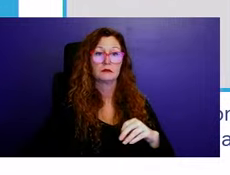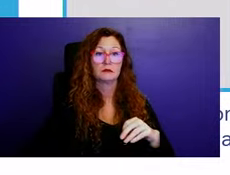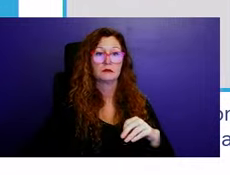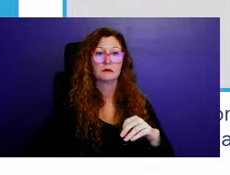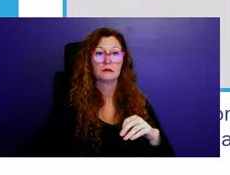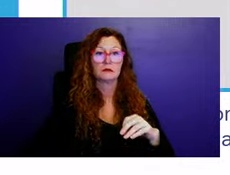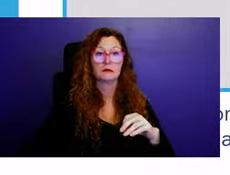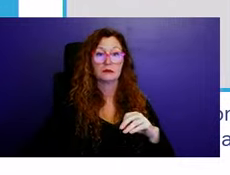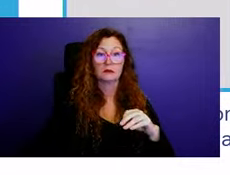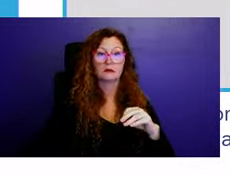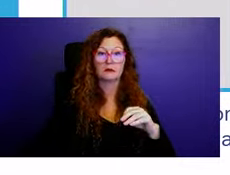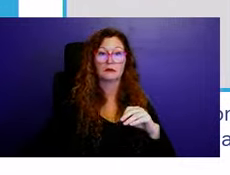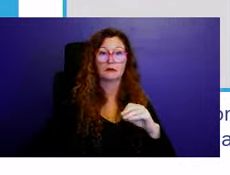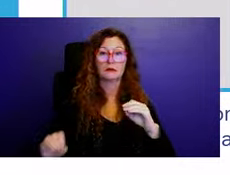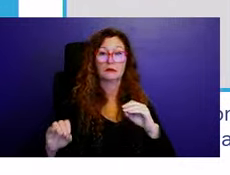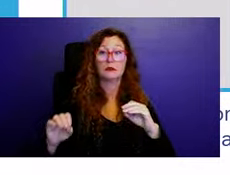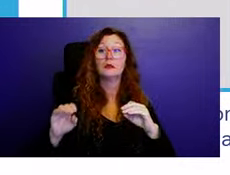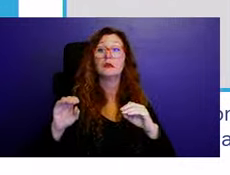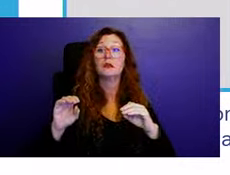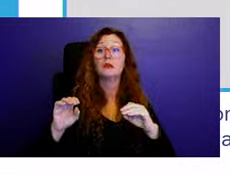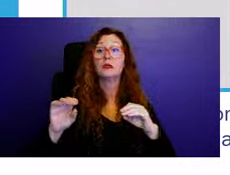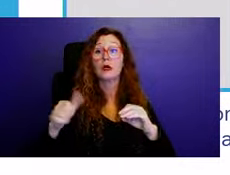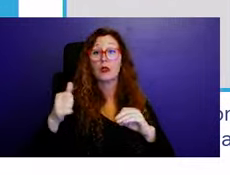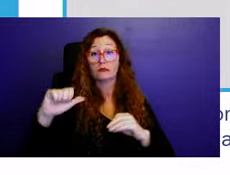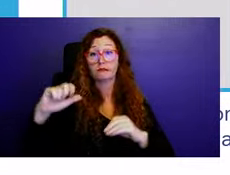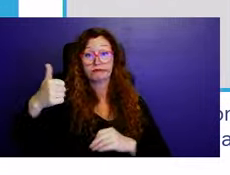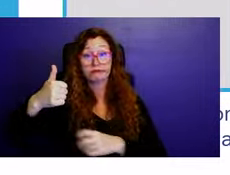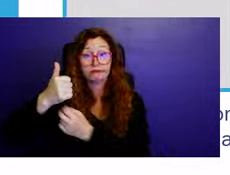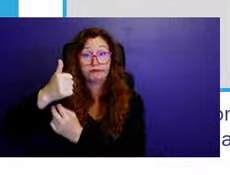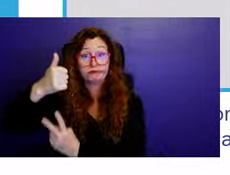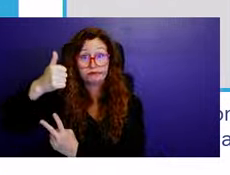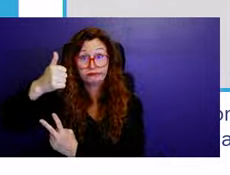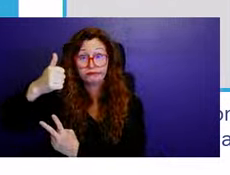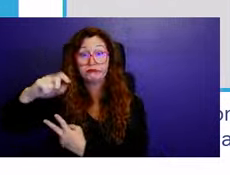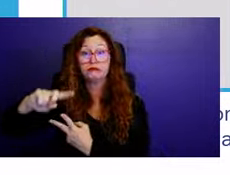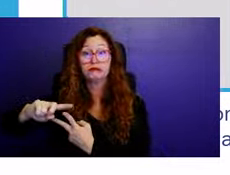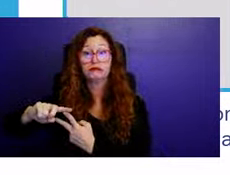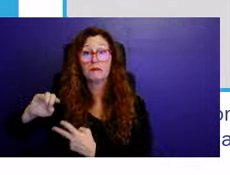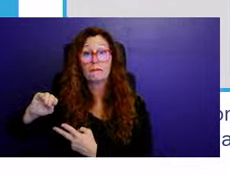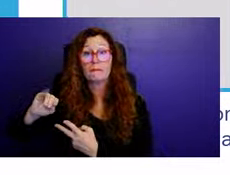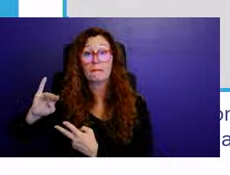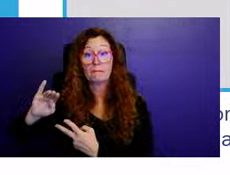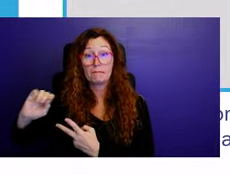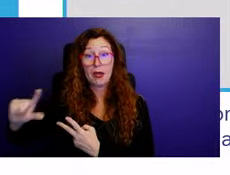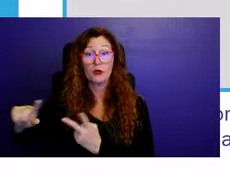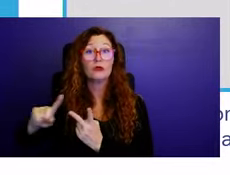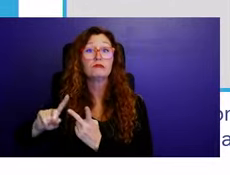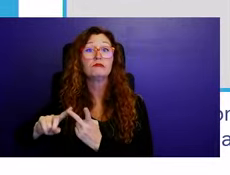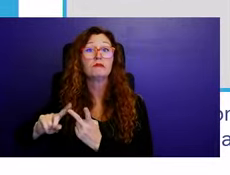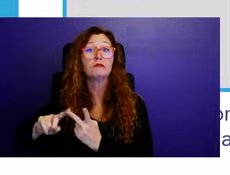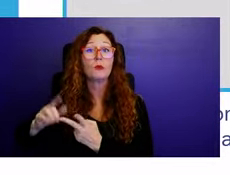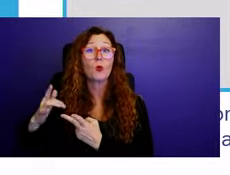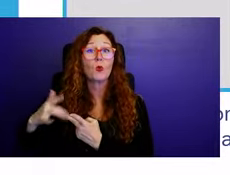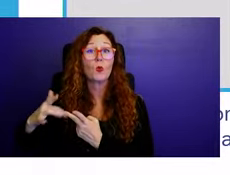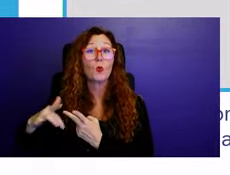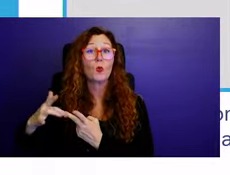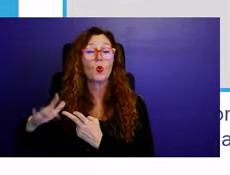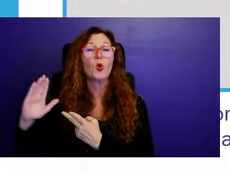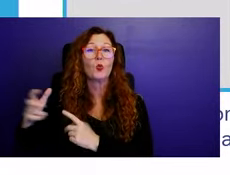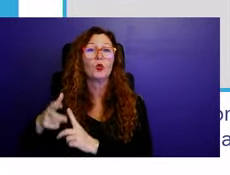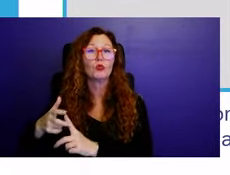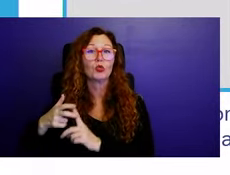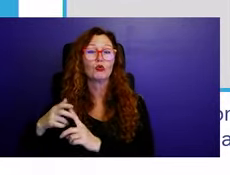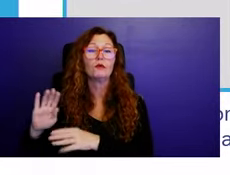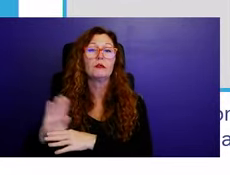Michael, who is our ED coordinator, and we do have one vacant position, which we will be recruiting for soon, which will be targeting business promotion and marketing.